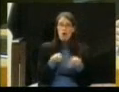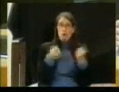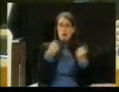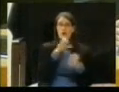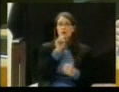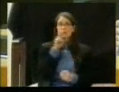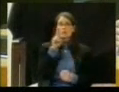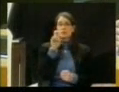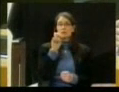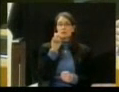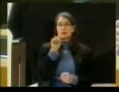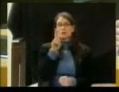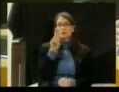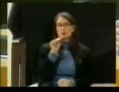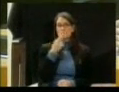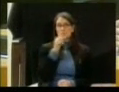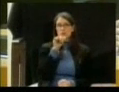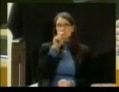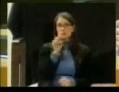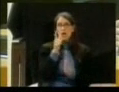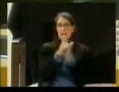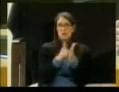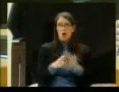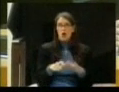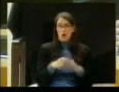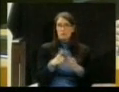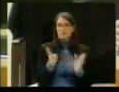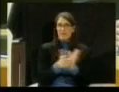don't know that we as individuals can make that determination.